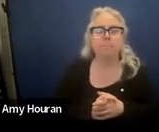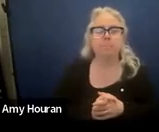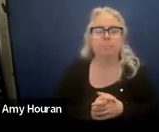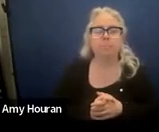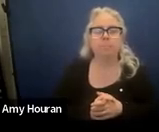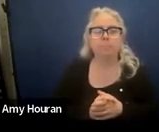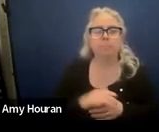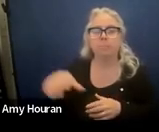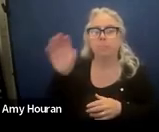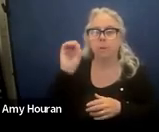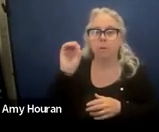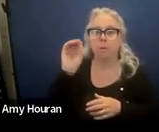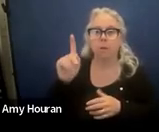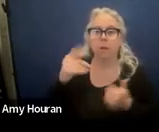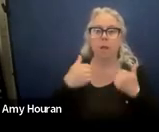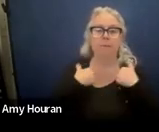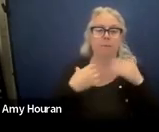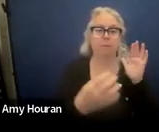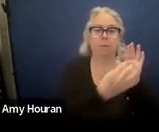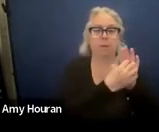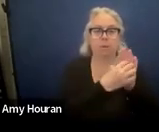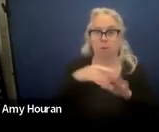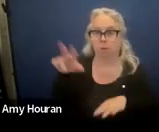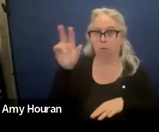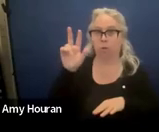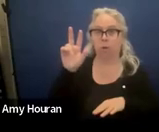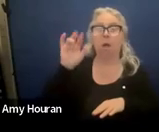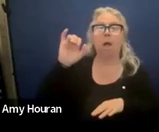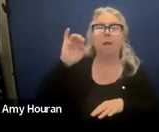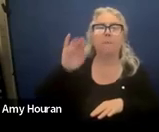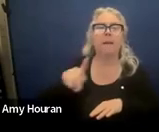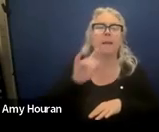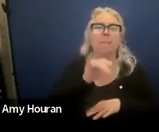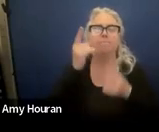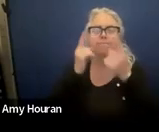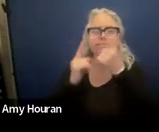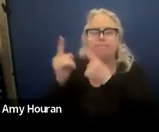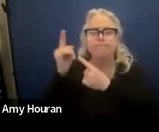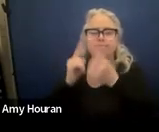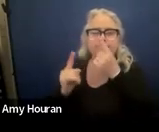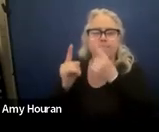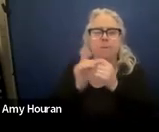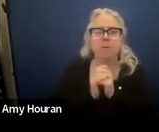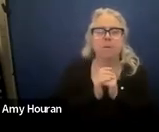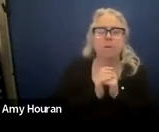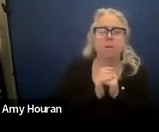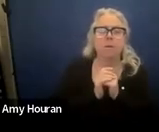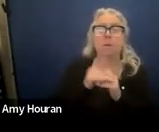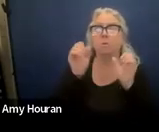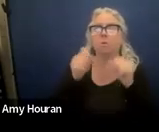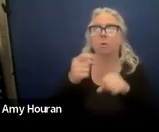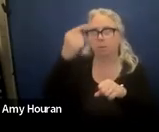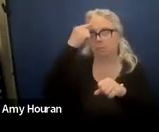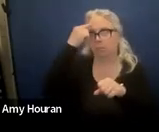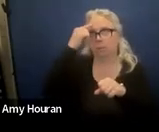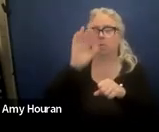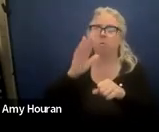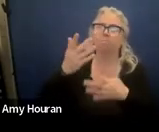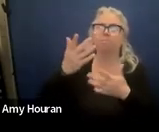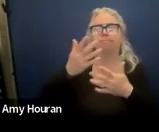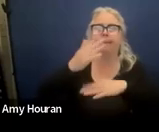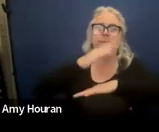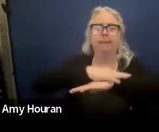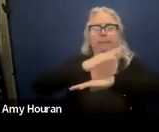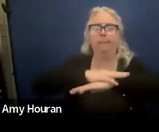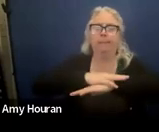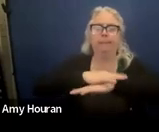okay and then we have section three of the iep this is your considerations and you can think of this as your table of content